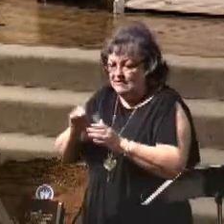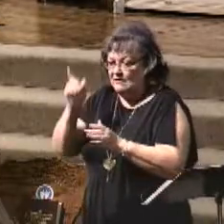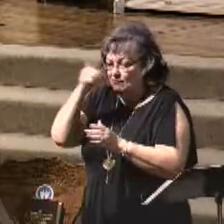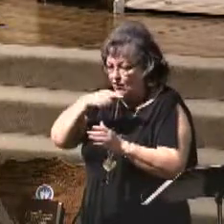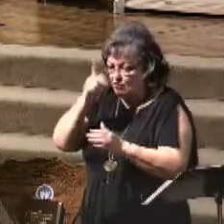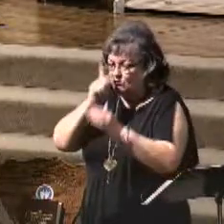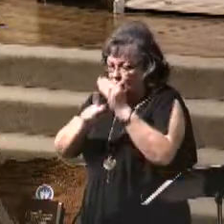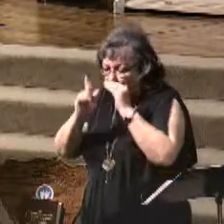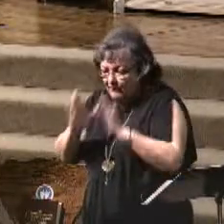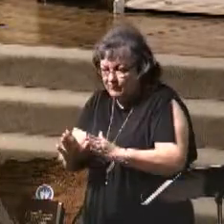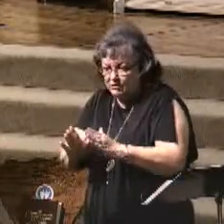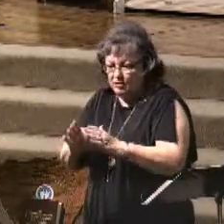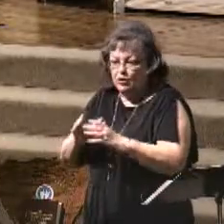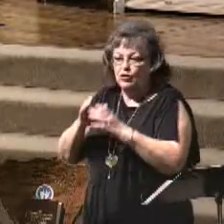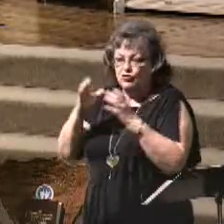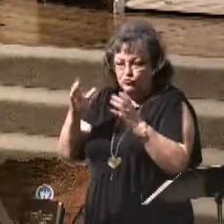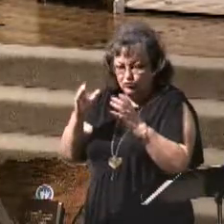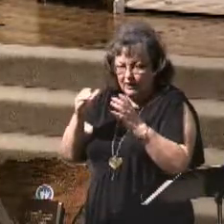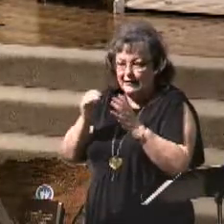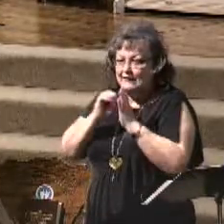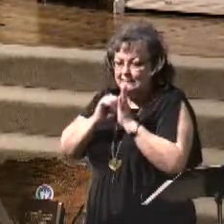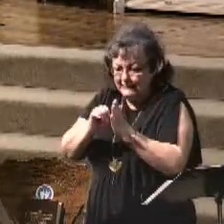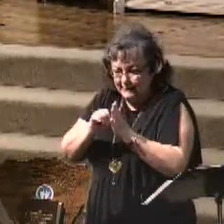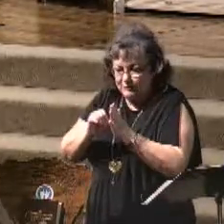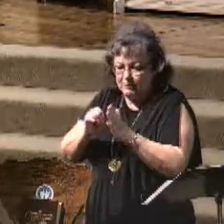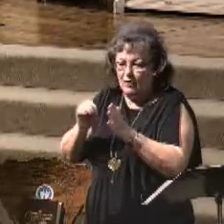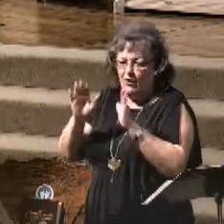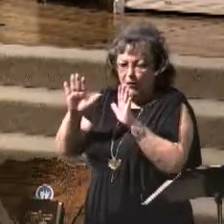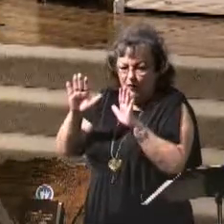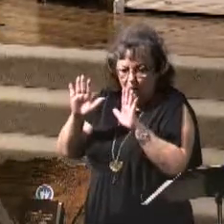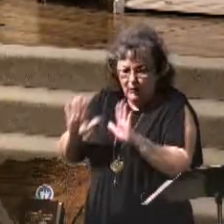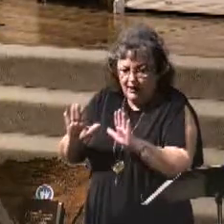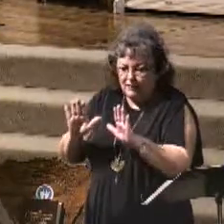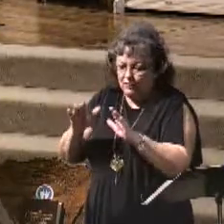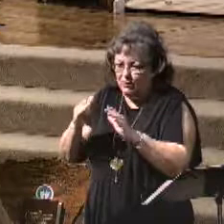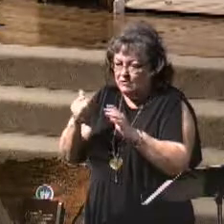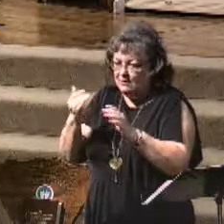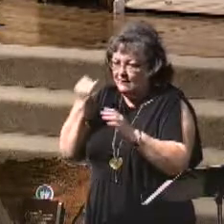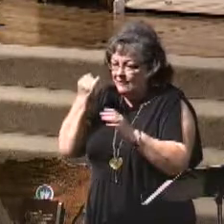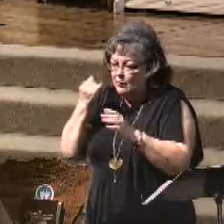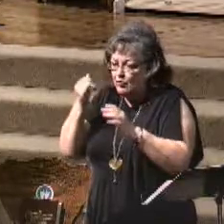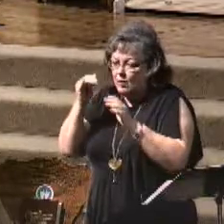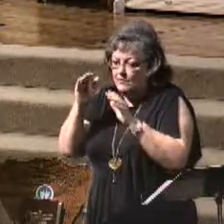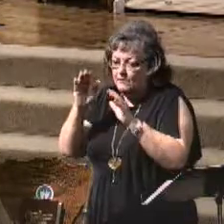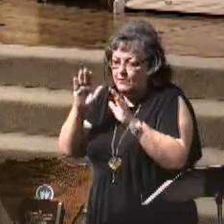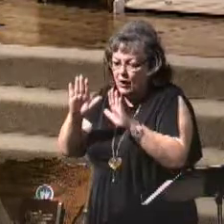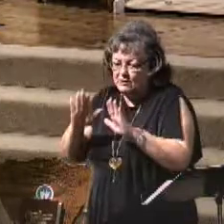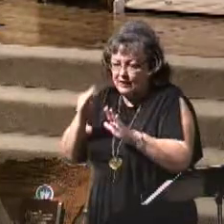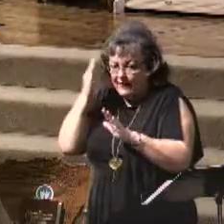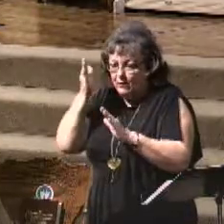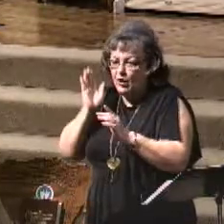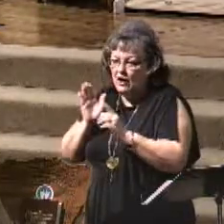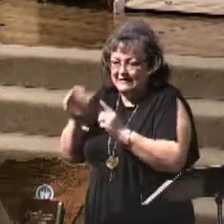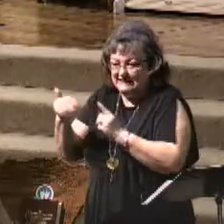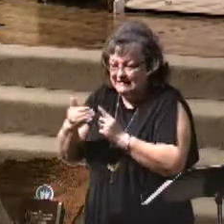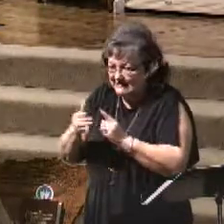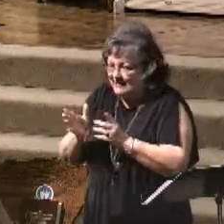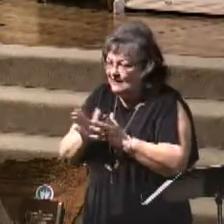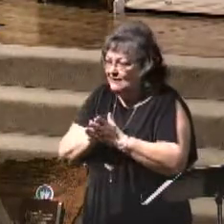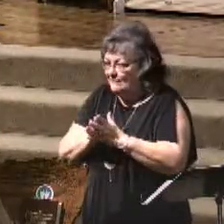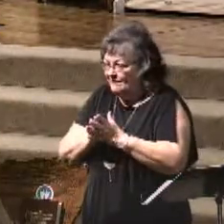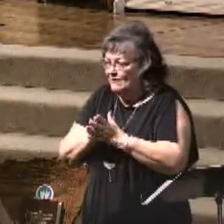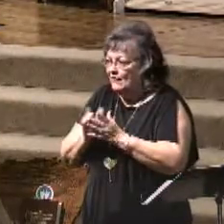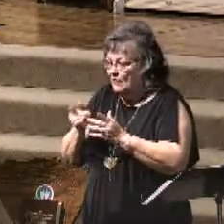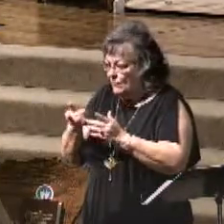and shall show great signs and wonders, insomuch that if it were possible, they shall deceive the very elect. Verse